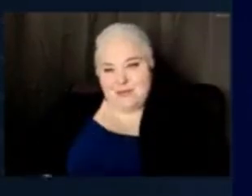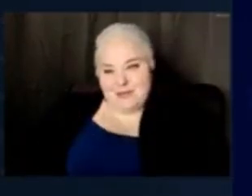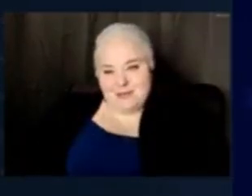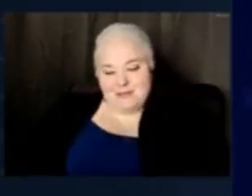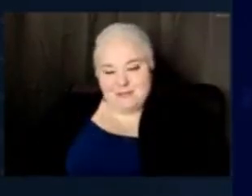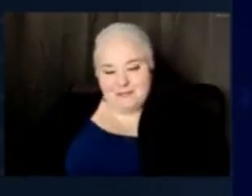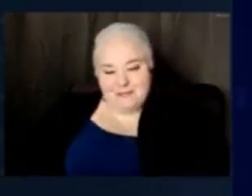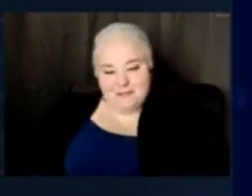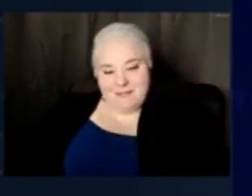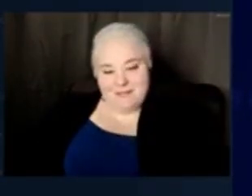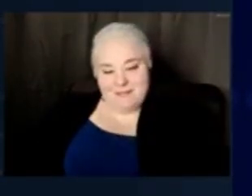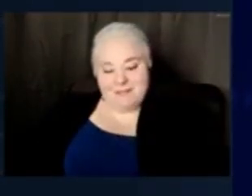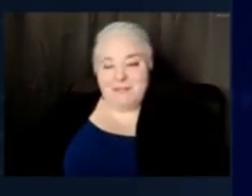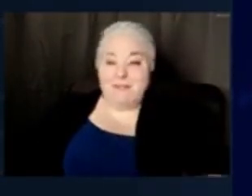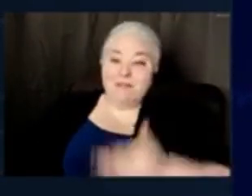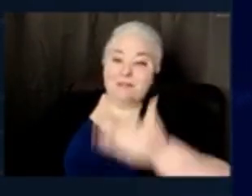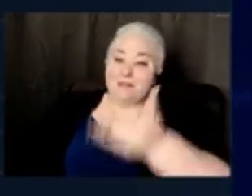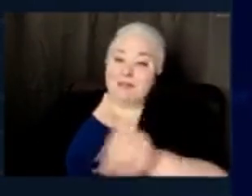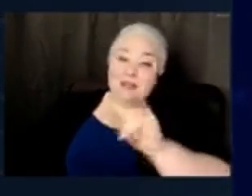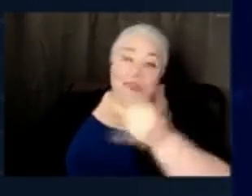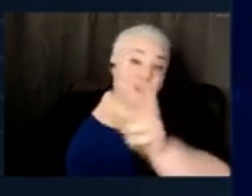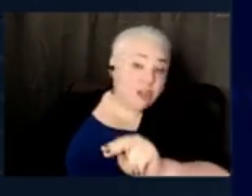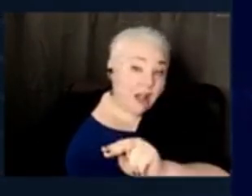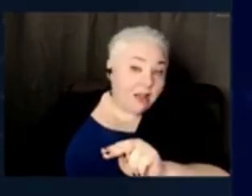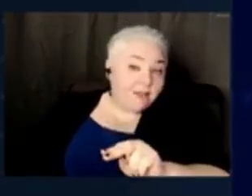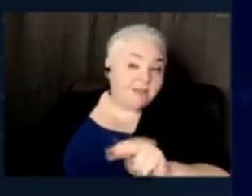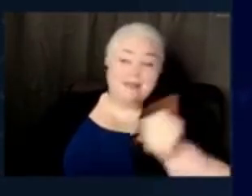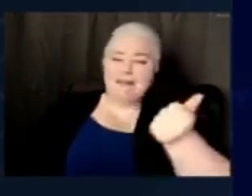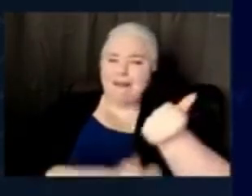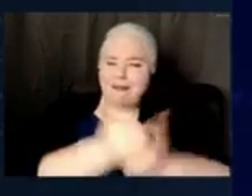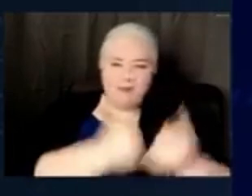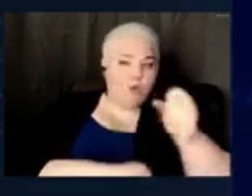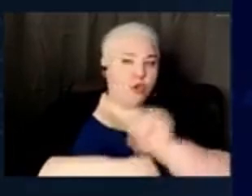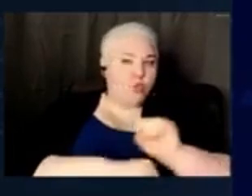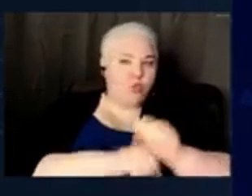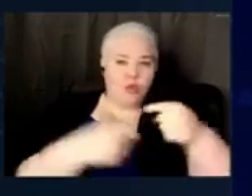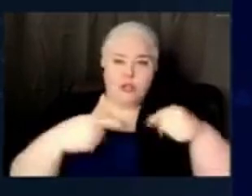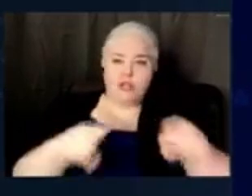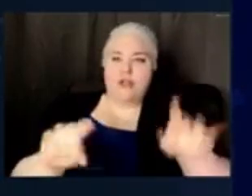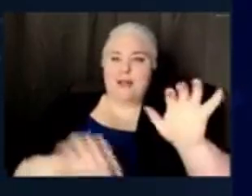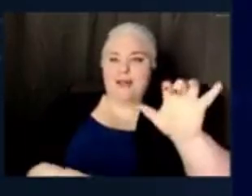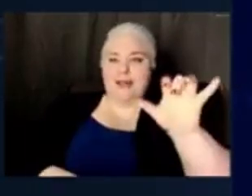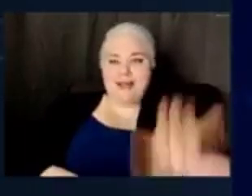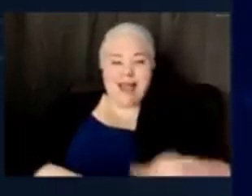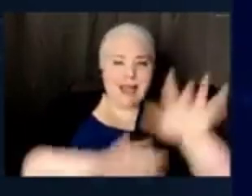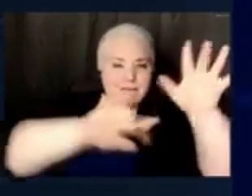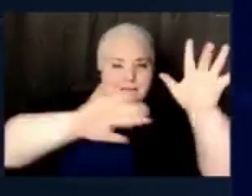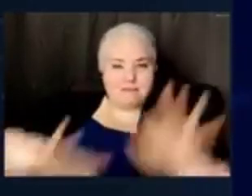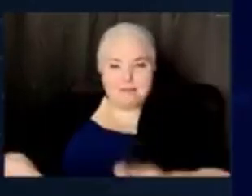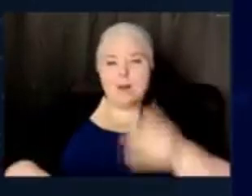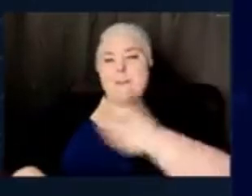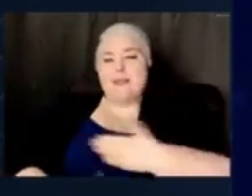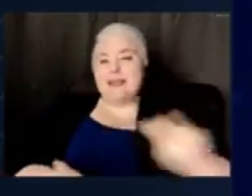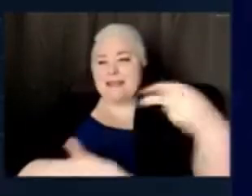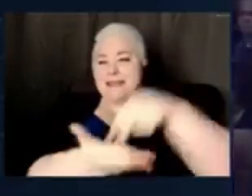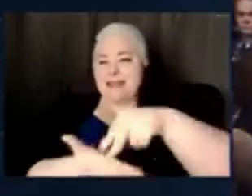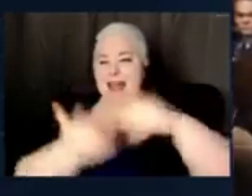To John and everyone else who worked there in that blizzard, please stand up and let's give these heroes a round of applause.